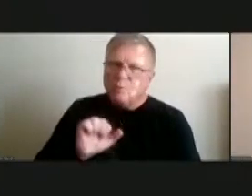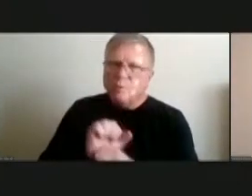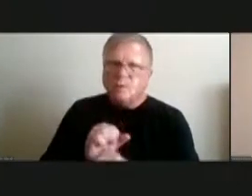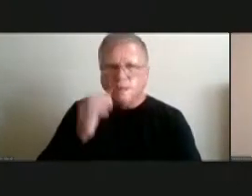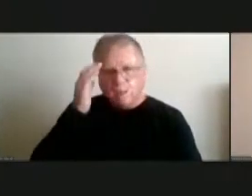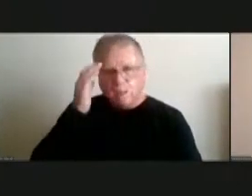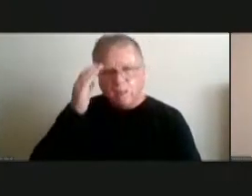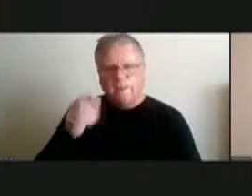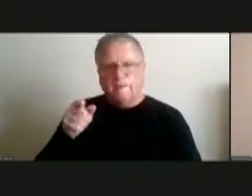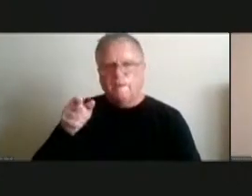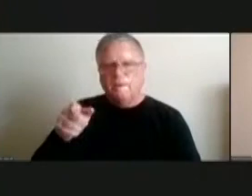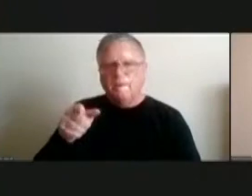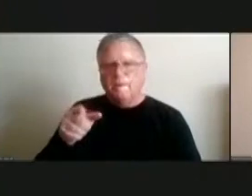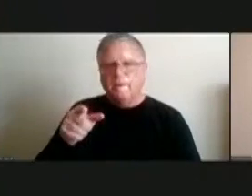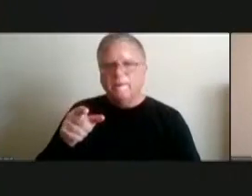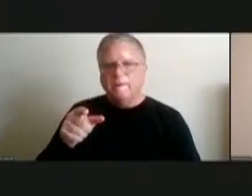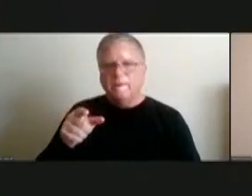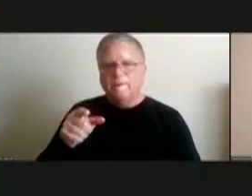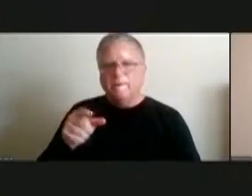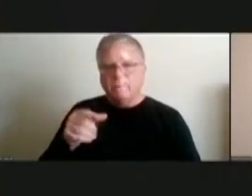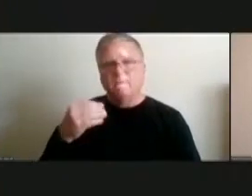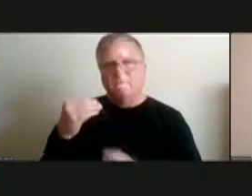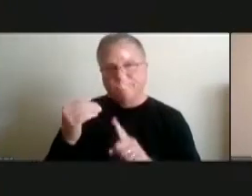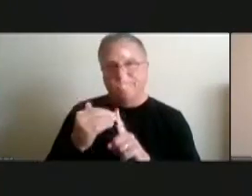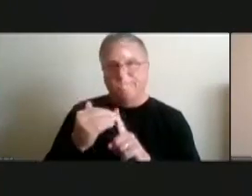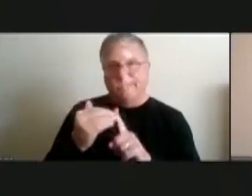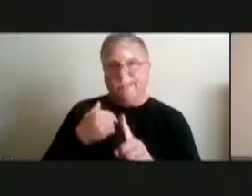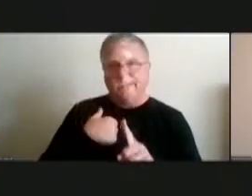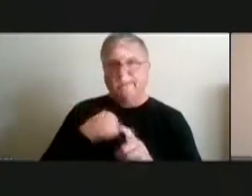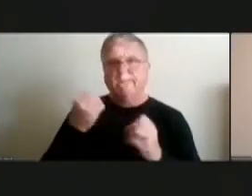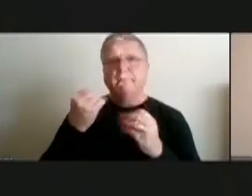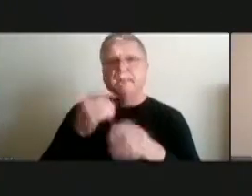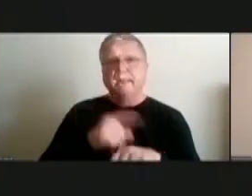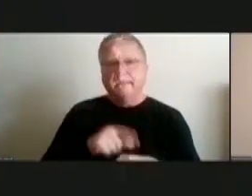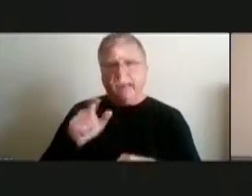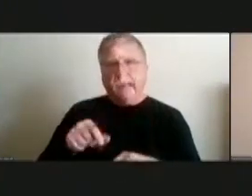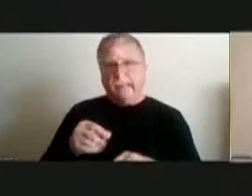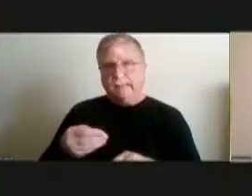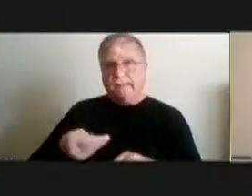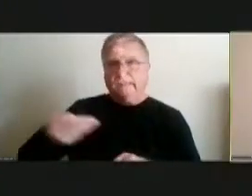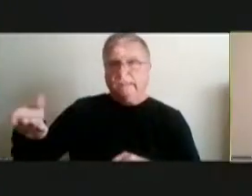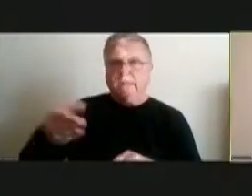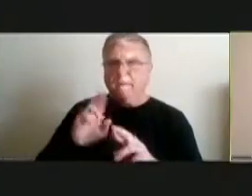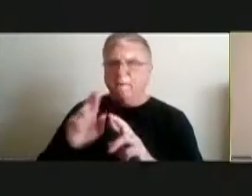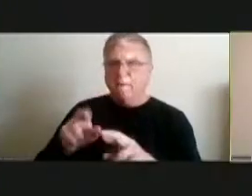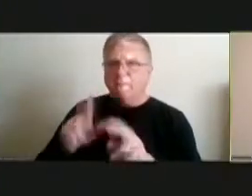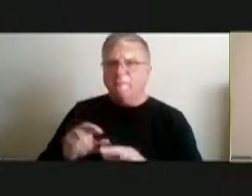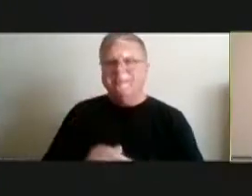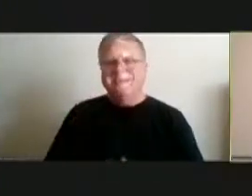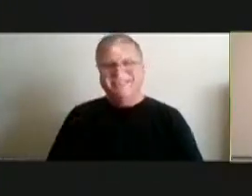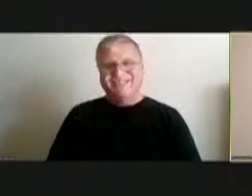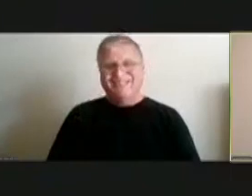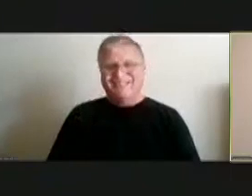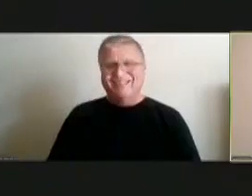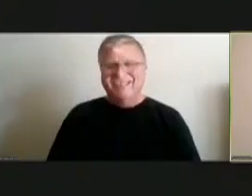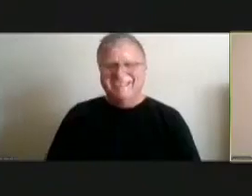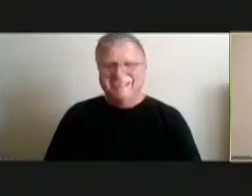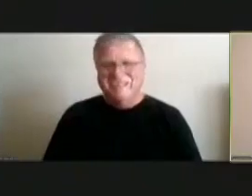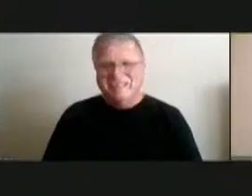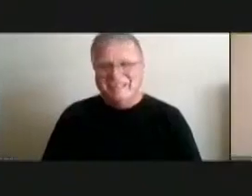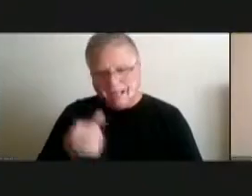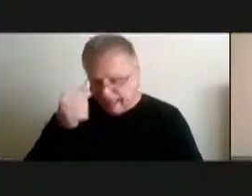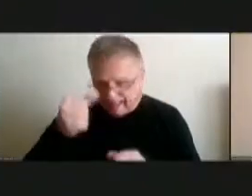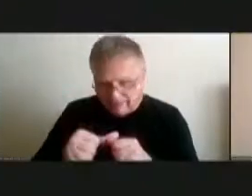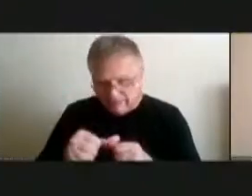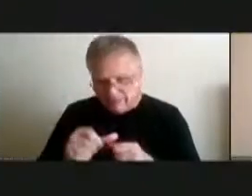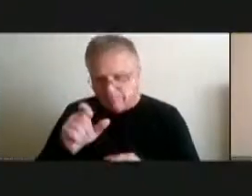have reminded me on numerous occasions that i needed to get my reporting um that track of those dates so i i appreciate